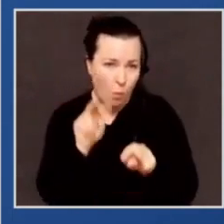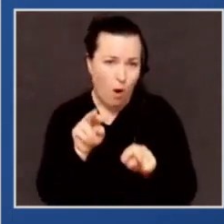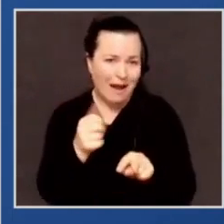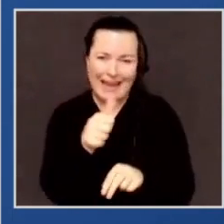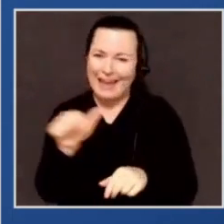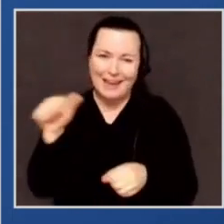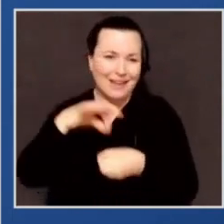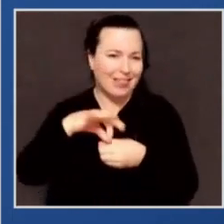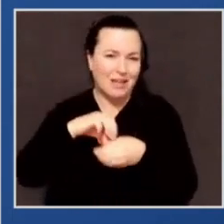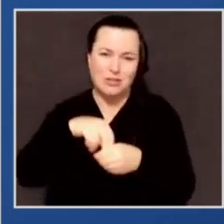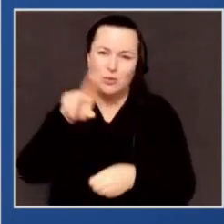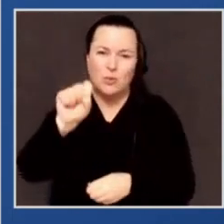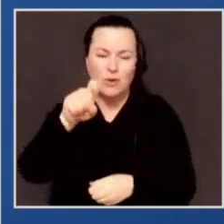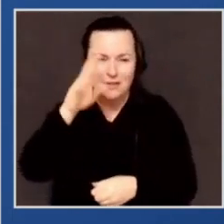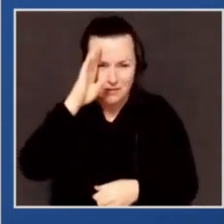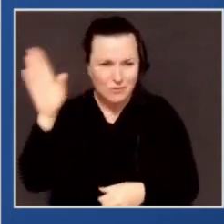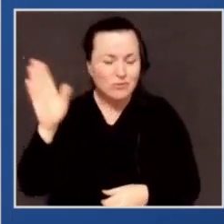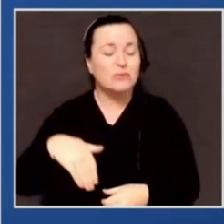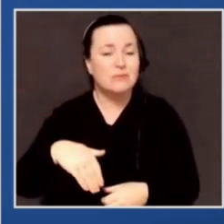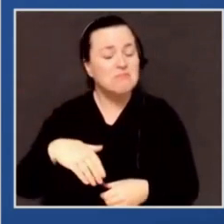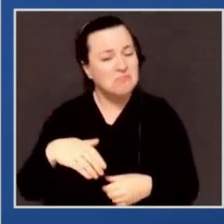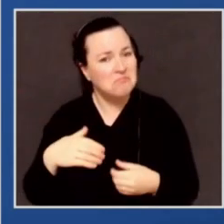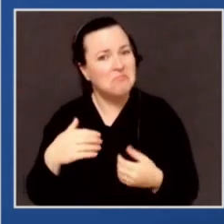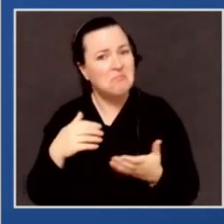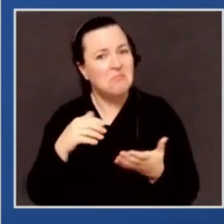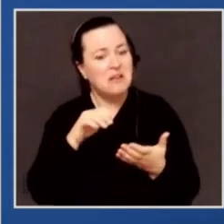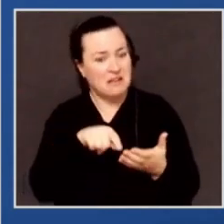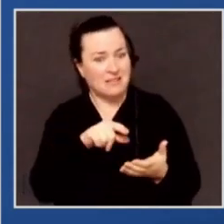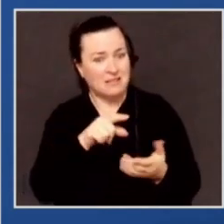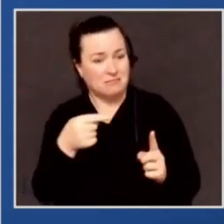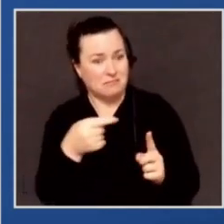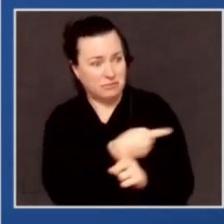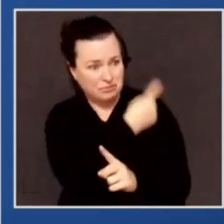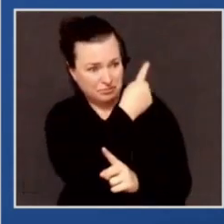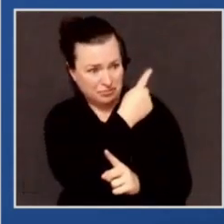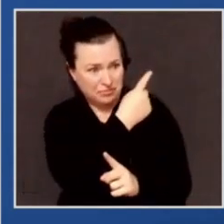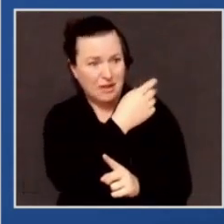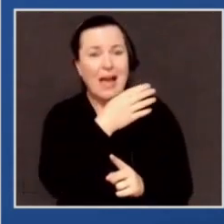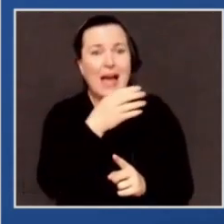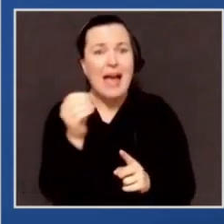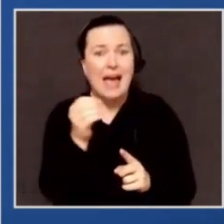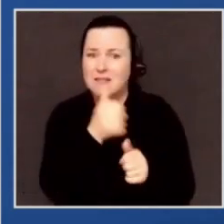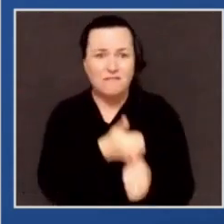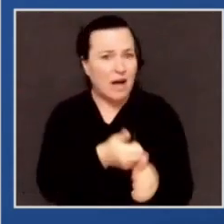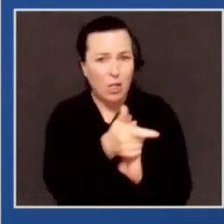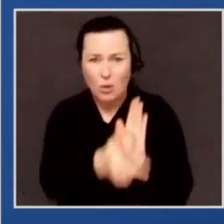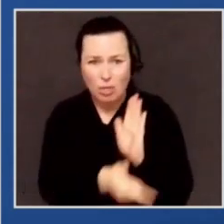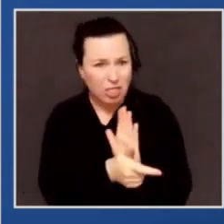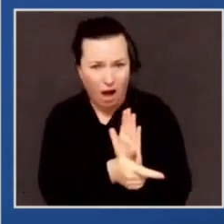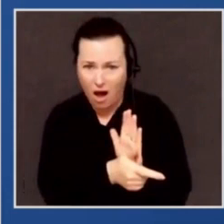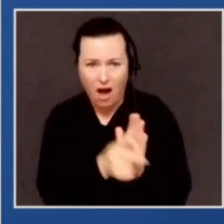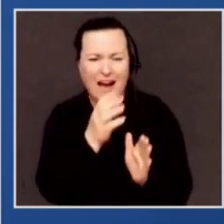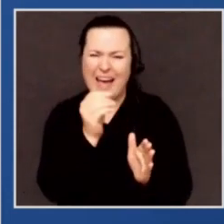it is far from abnormal and certainly not inconsistent with law and indeed required by the Constitution that the count continue